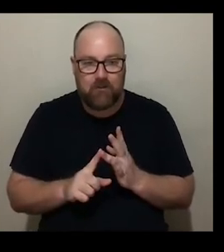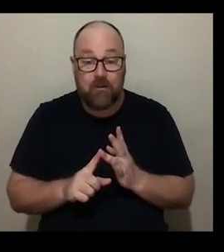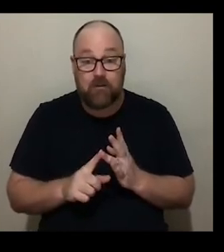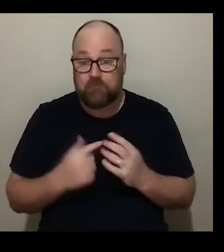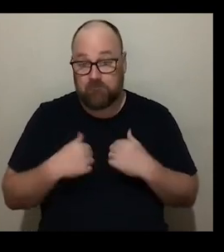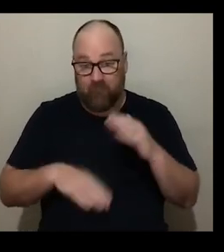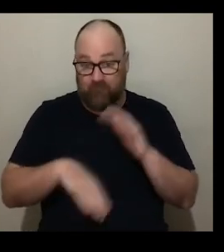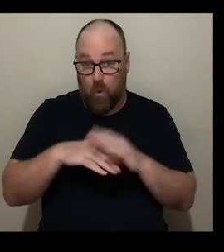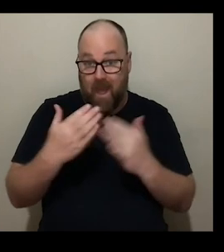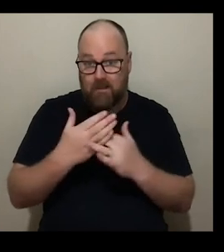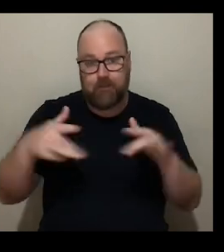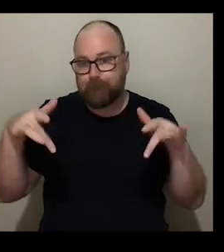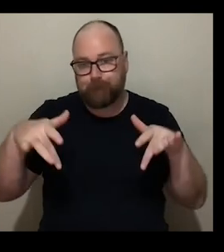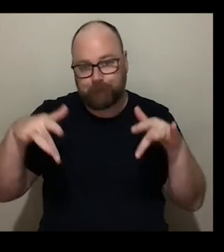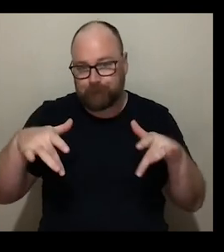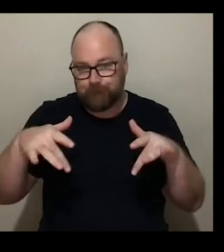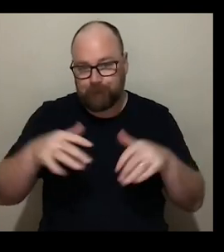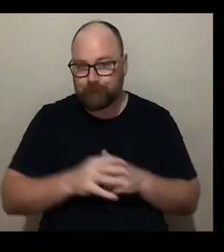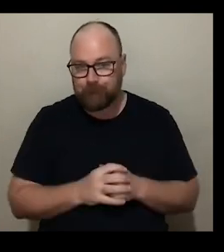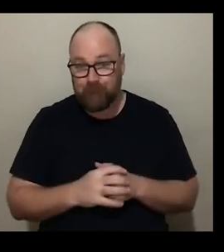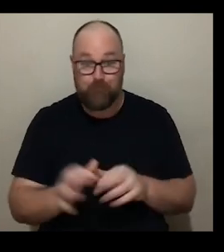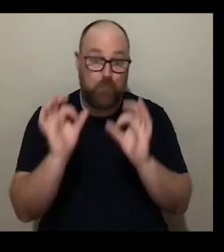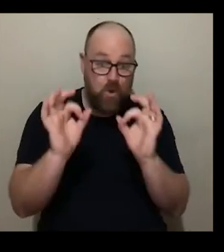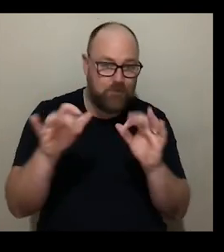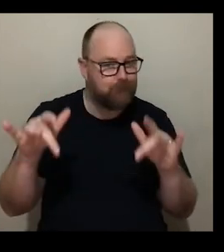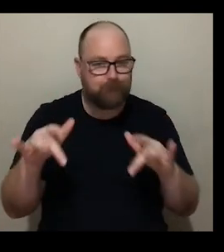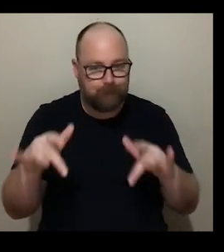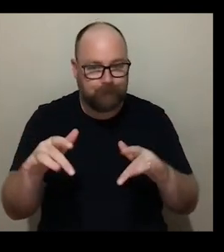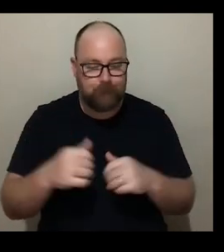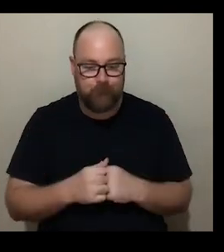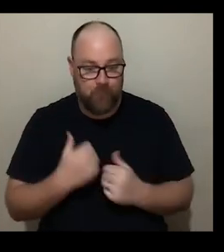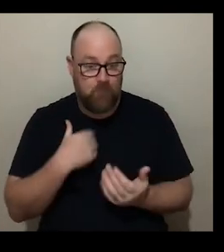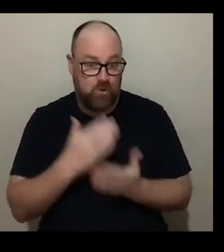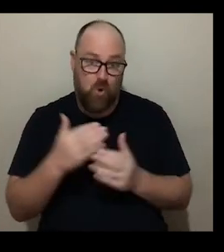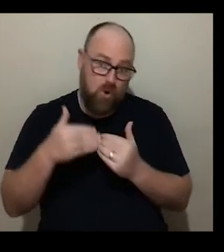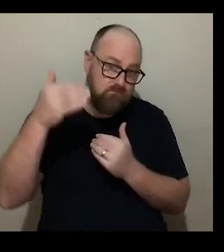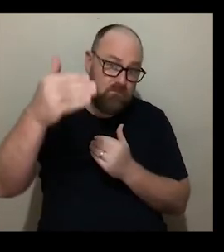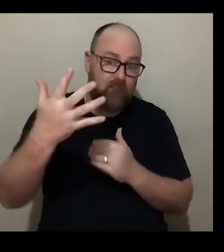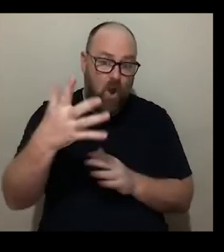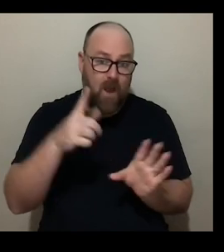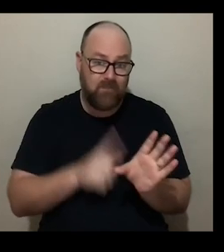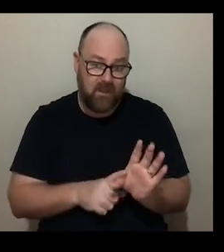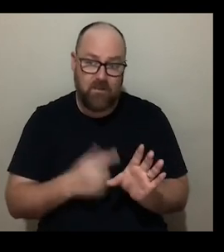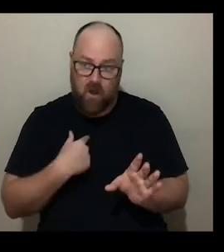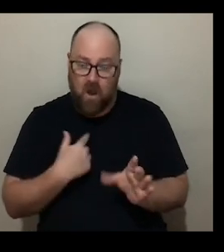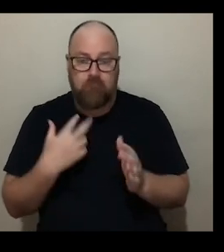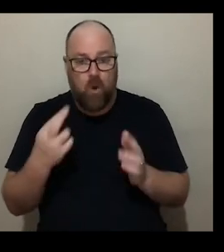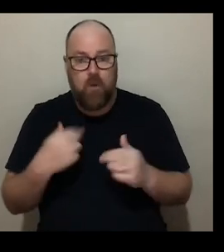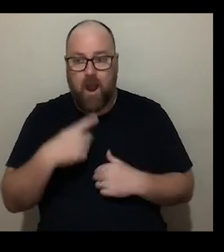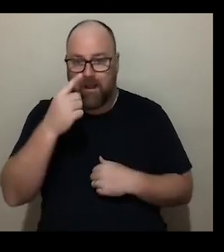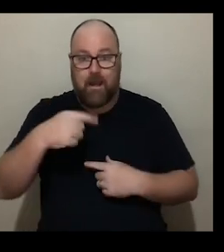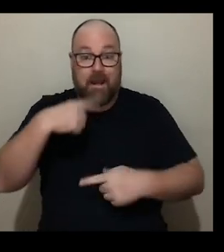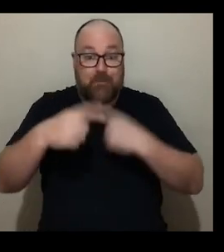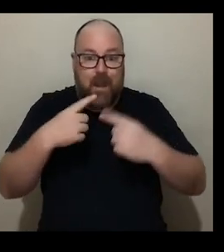as complete access you know and if you have this conversation with me again in five years time um i really would expect to be able to explain and